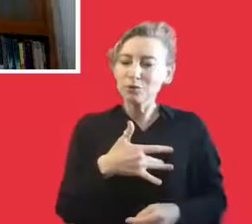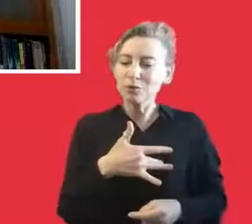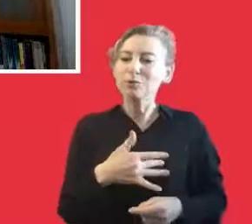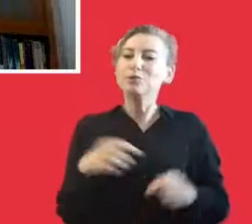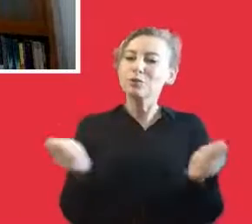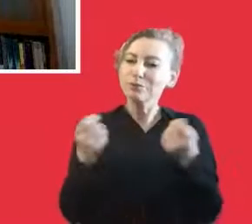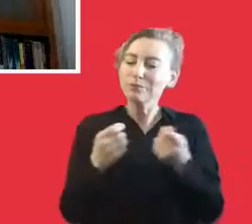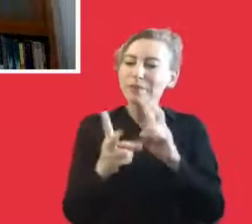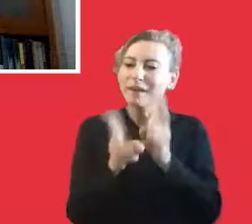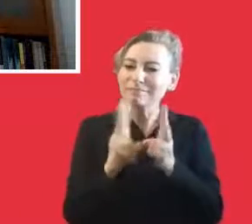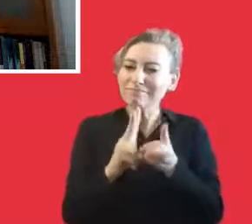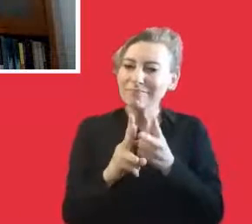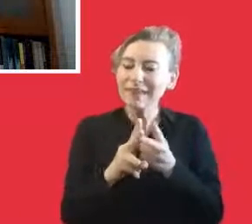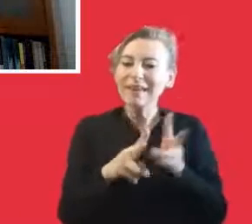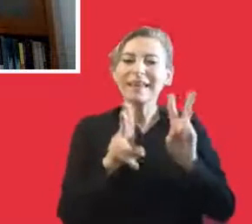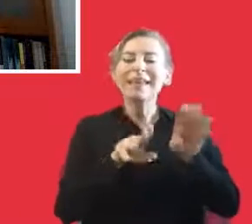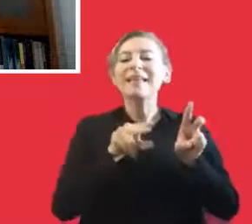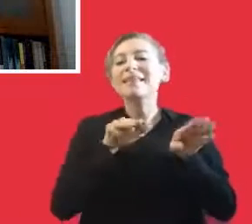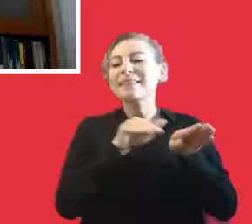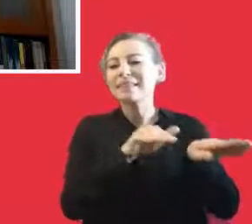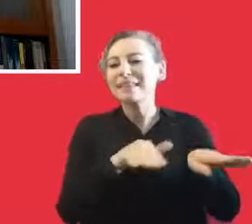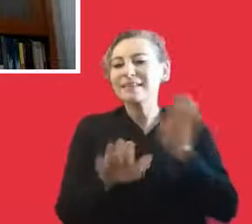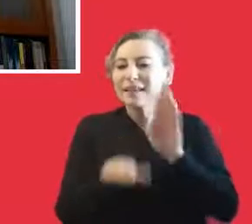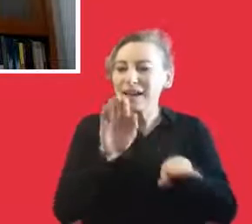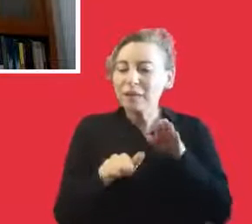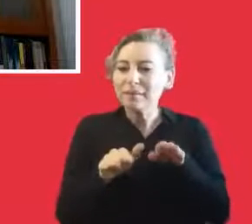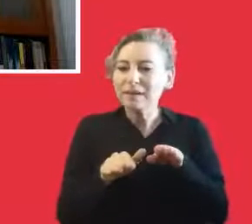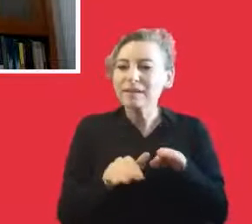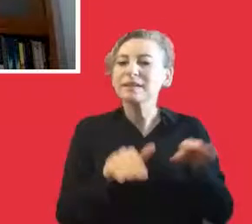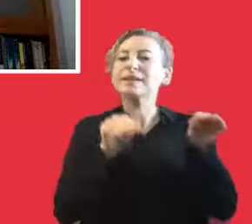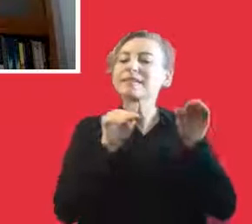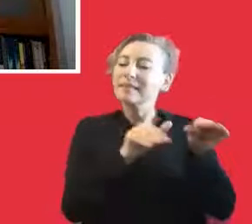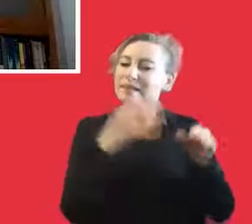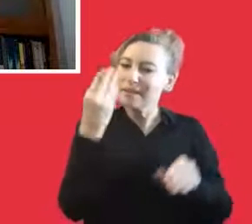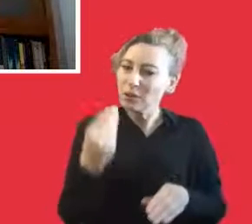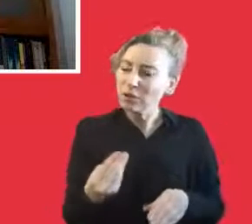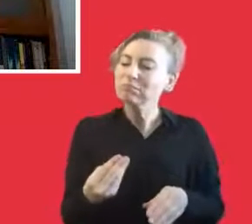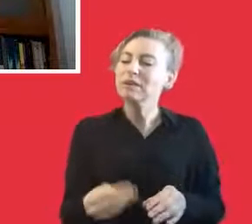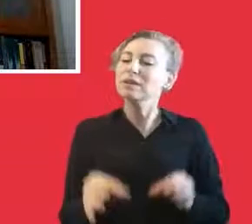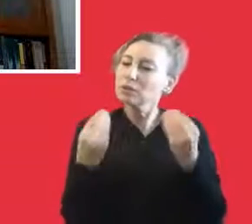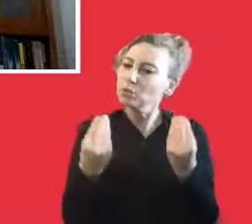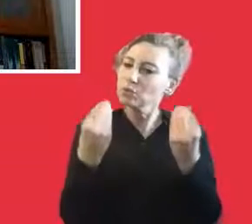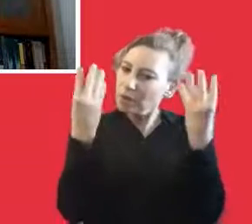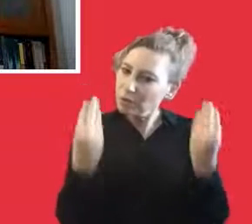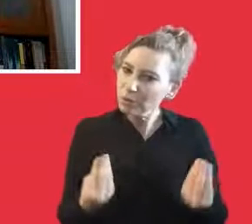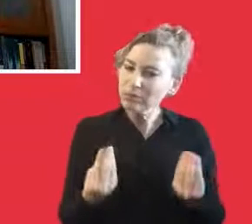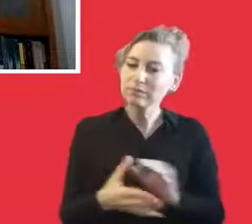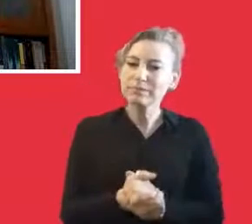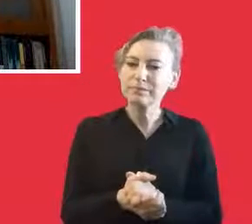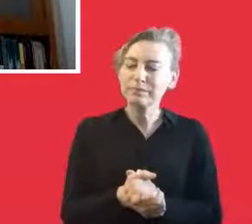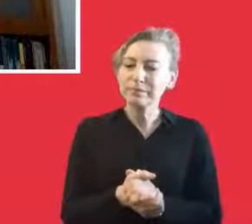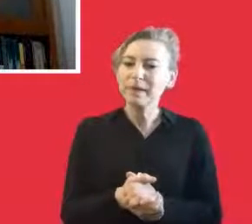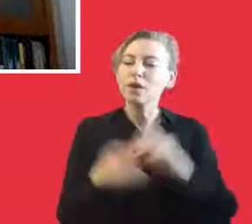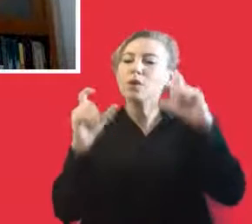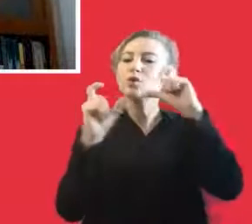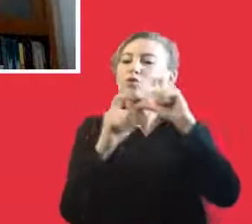they can work voluntarily. But right now, the theaters do have support campaigns and it's important that they should be supporting. They can directly support it. We don't